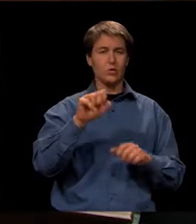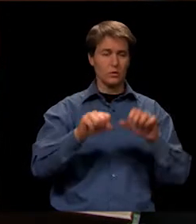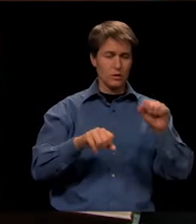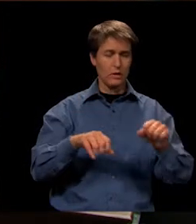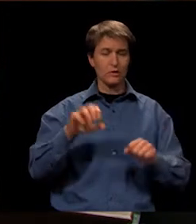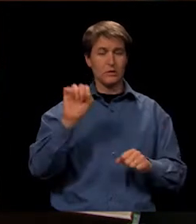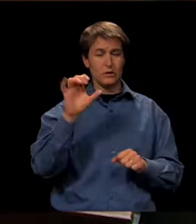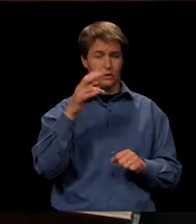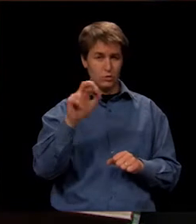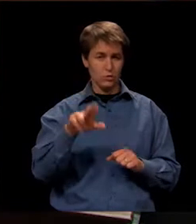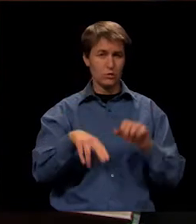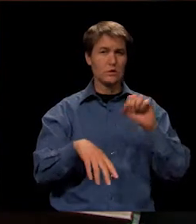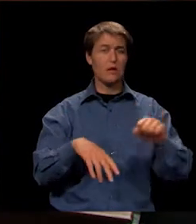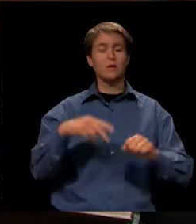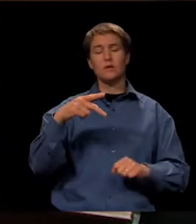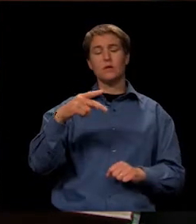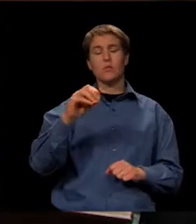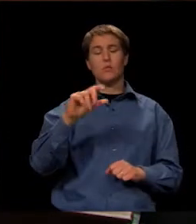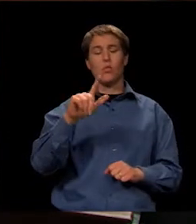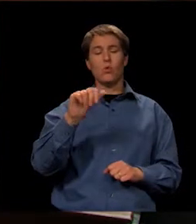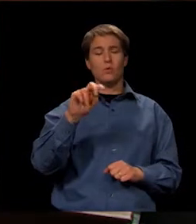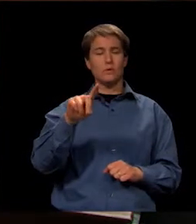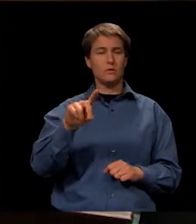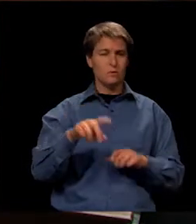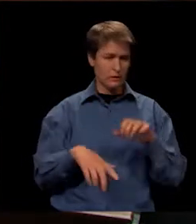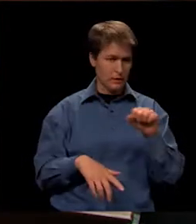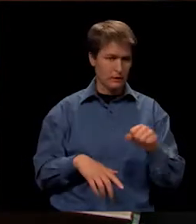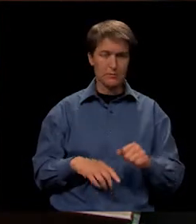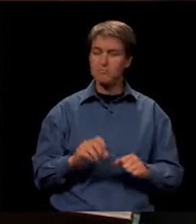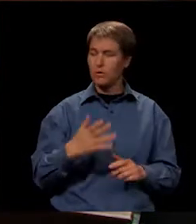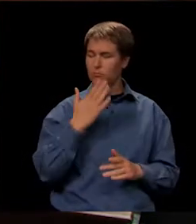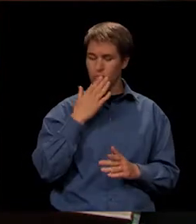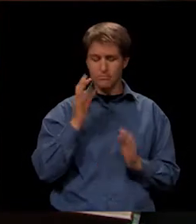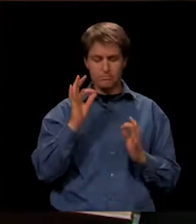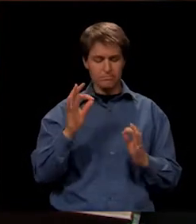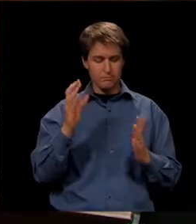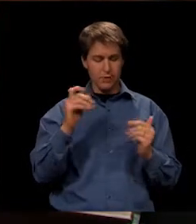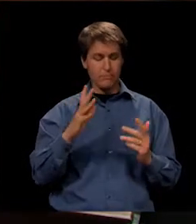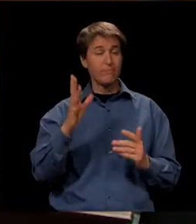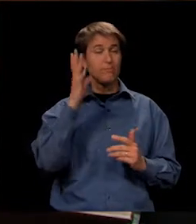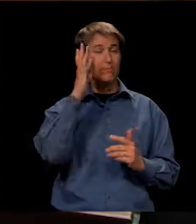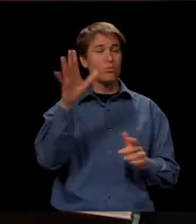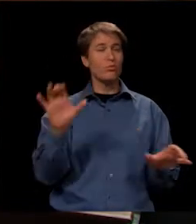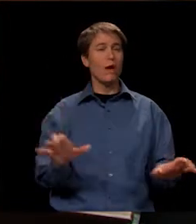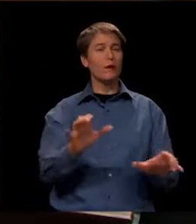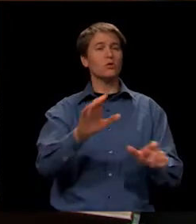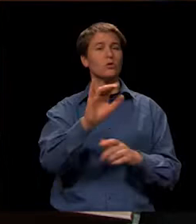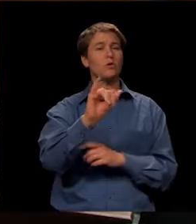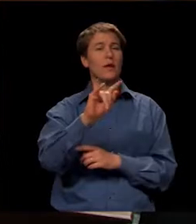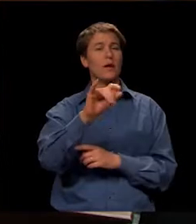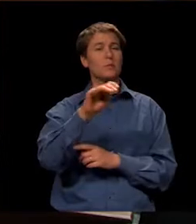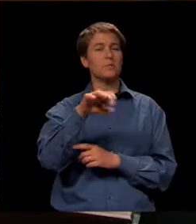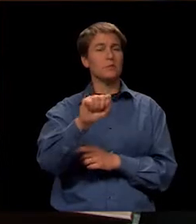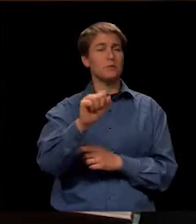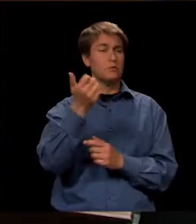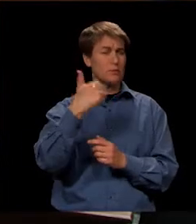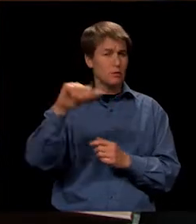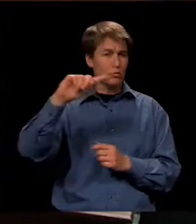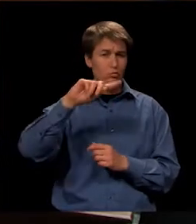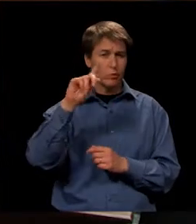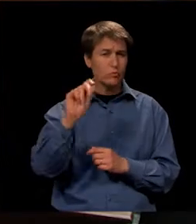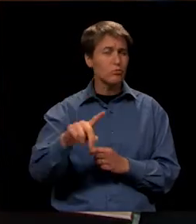Scheer? Yes. Mr. Pollan? Yes. Very good. All right. Future action items. Any questions,